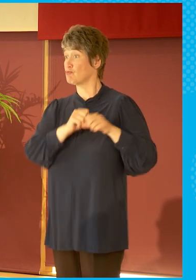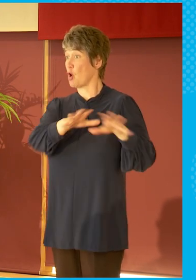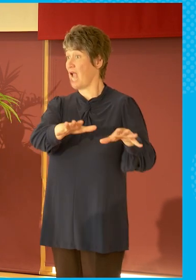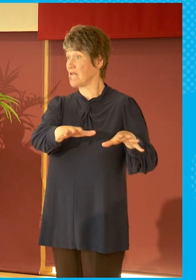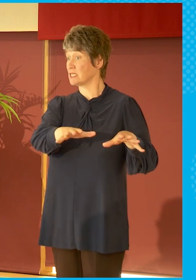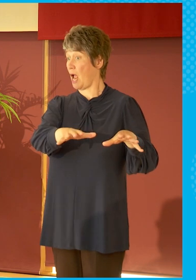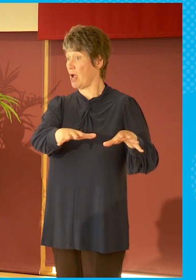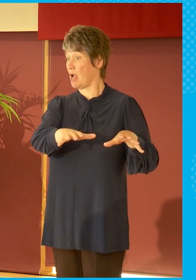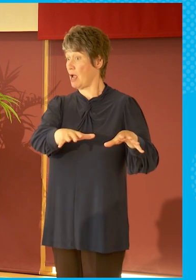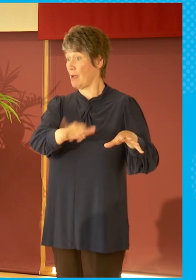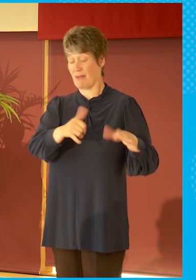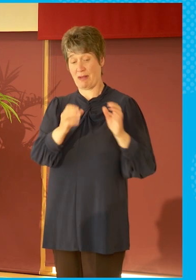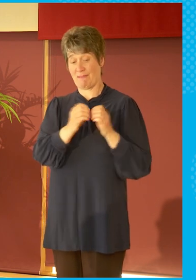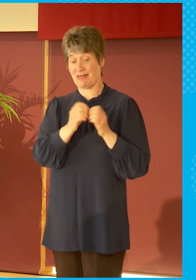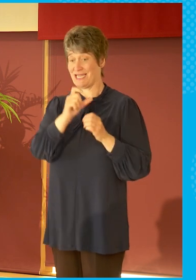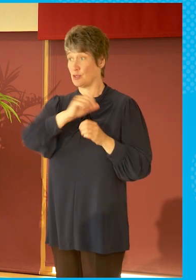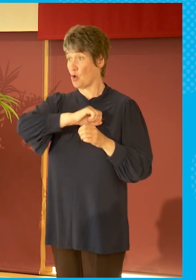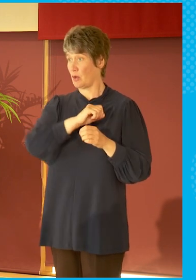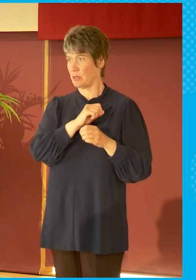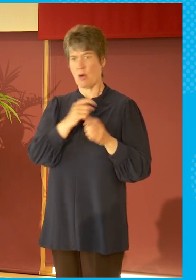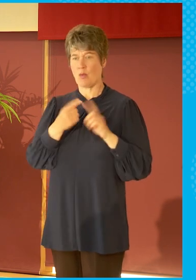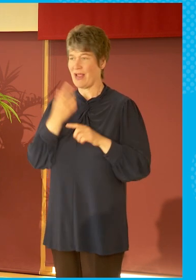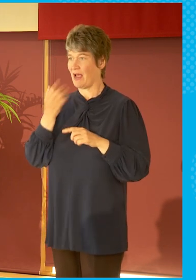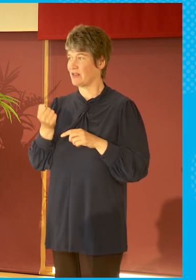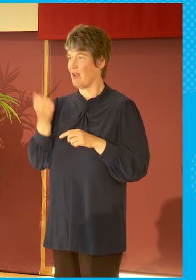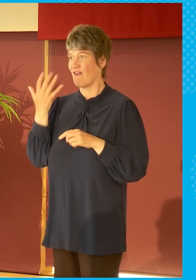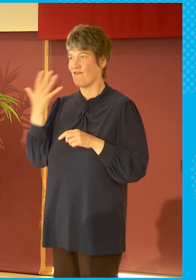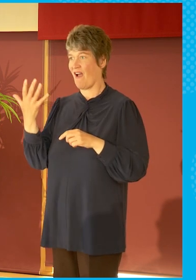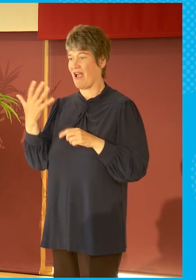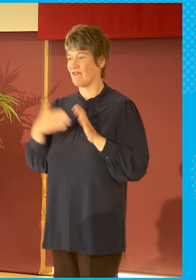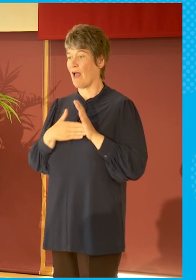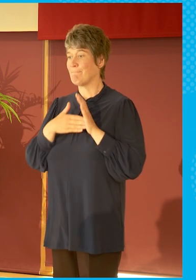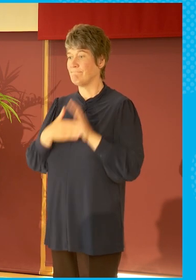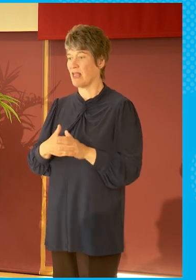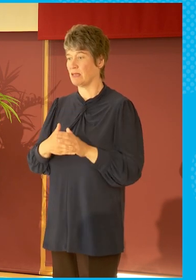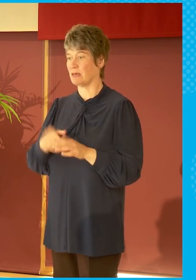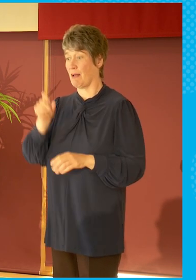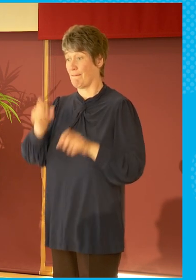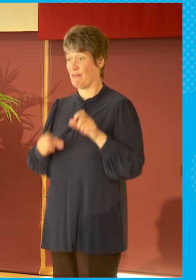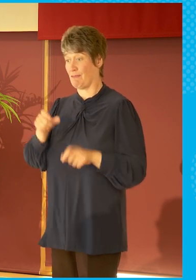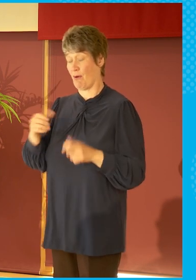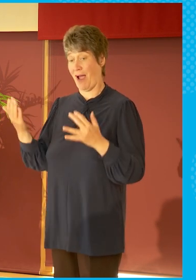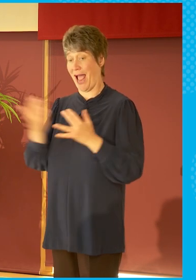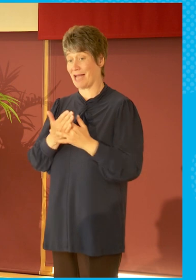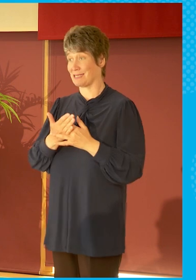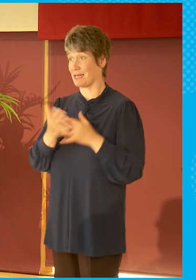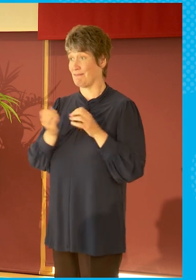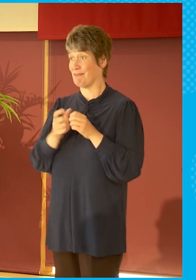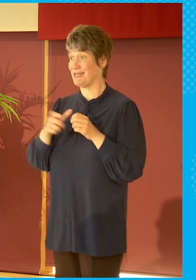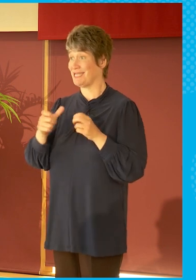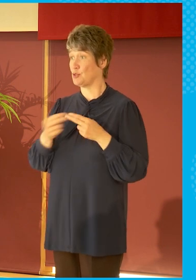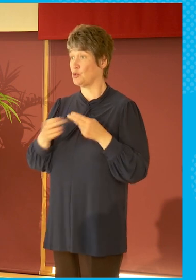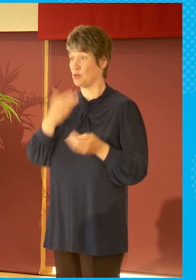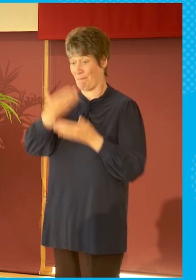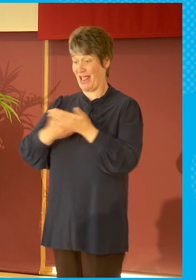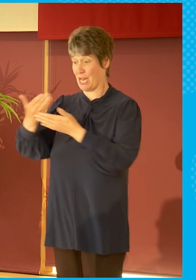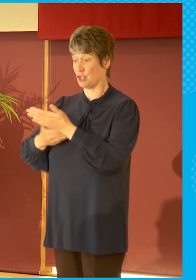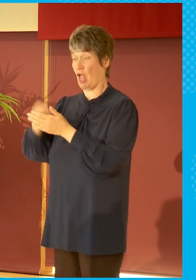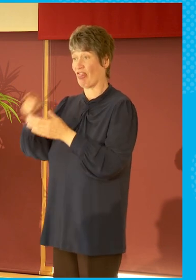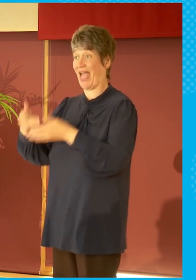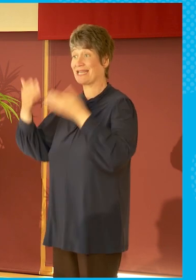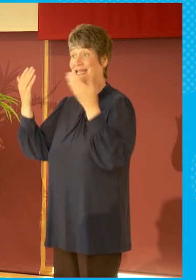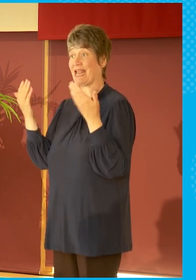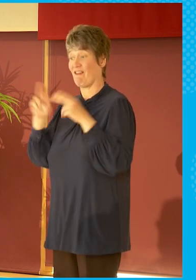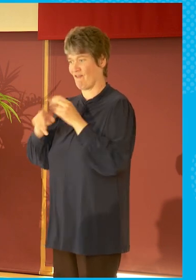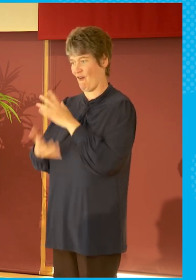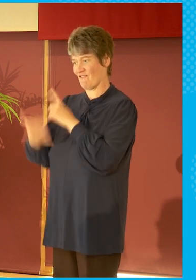the news channel. We had over five million people access the BBC's news pages that day online to find out the latest, to find out